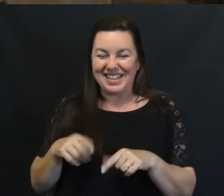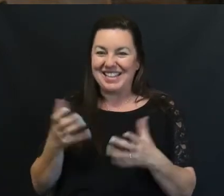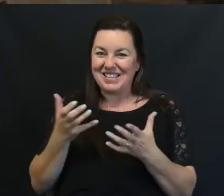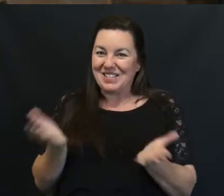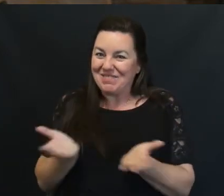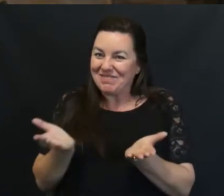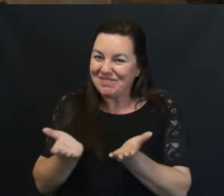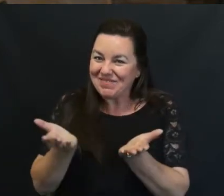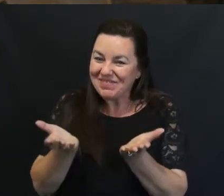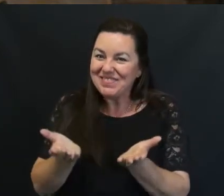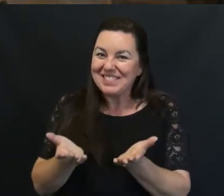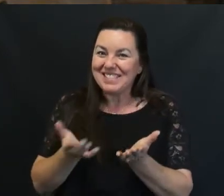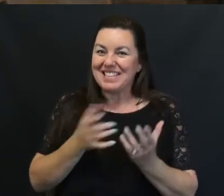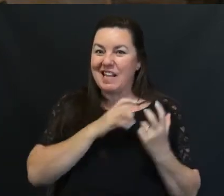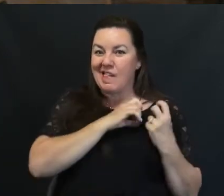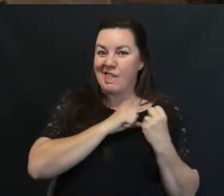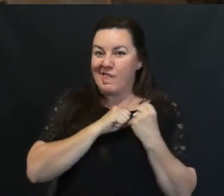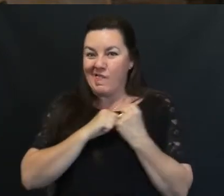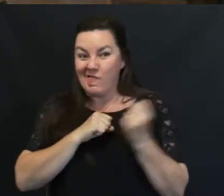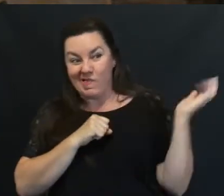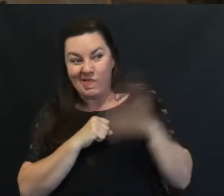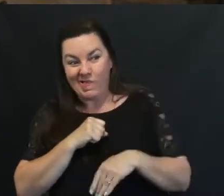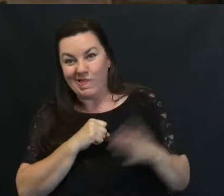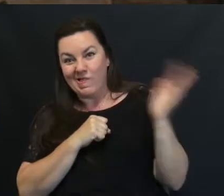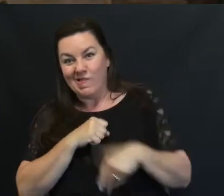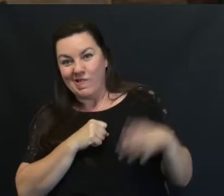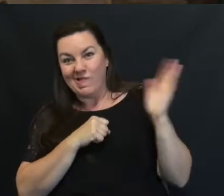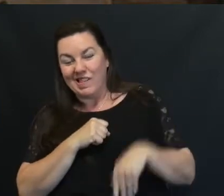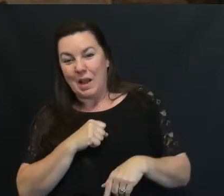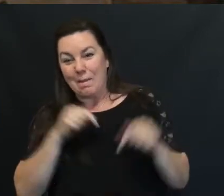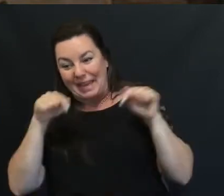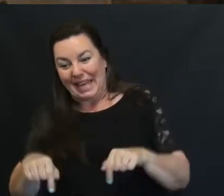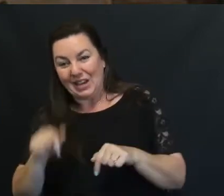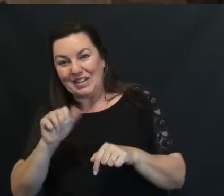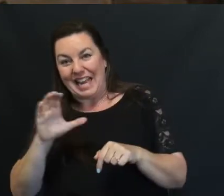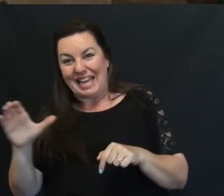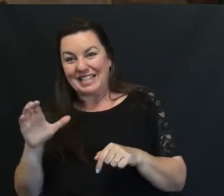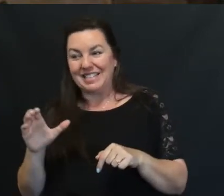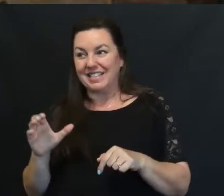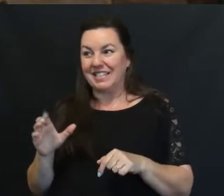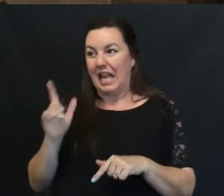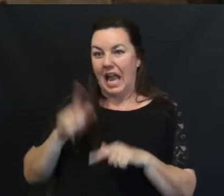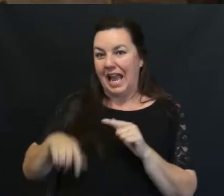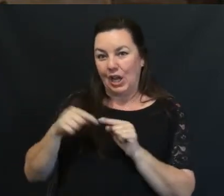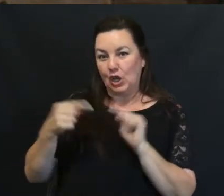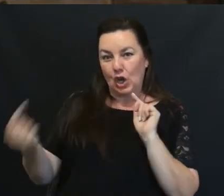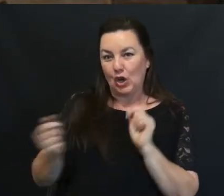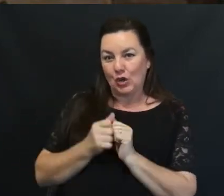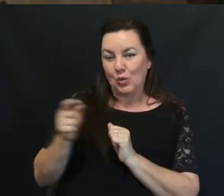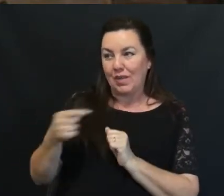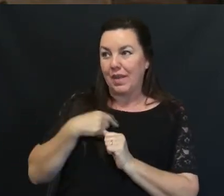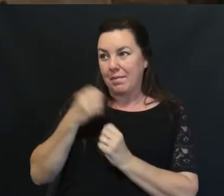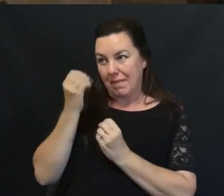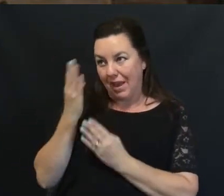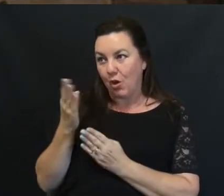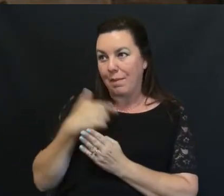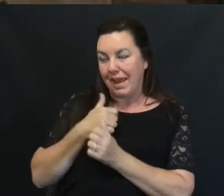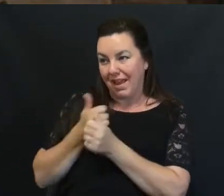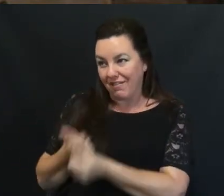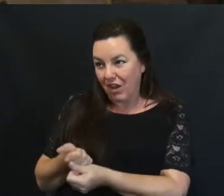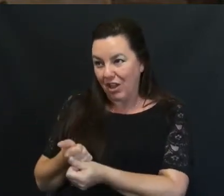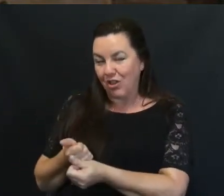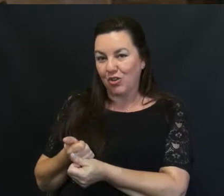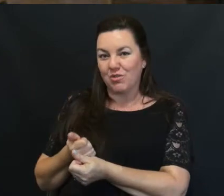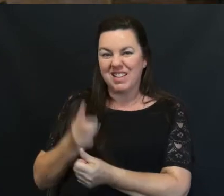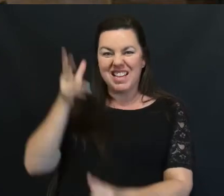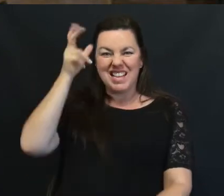When he dragged me here No ifs Ands Or buts I obeyed And Satan was none